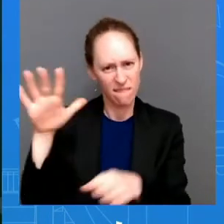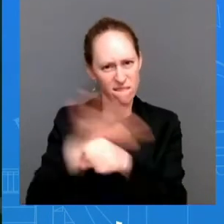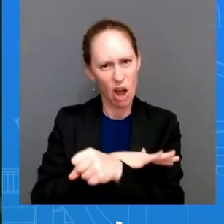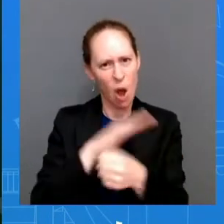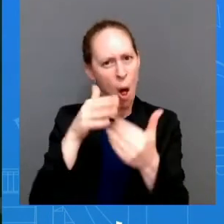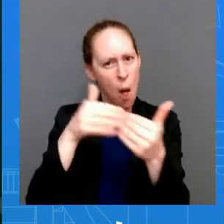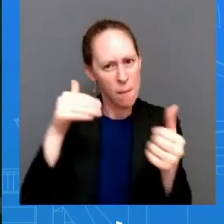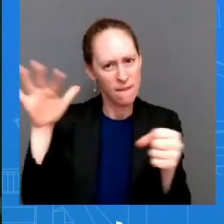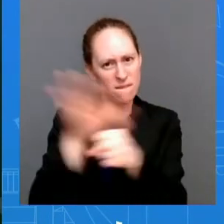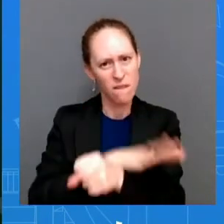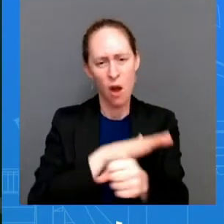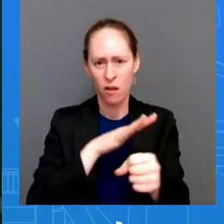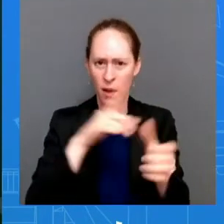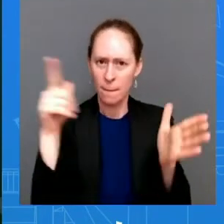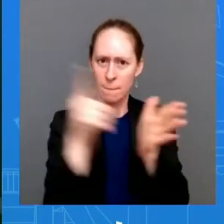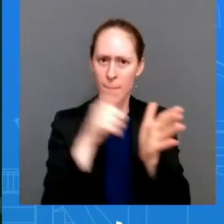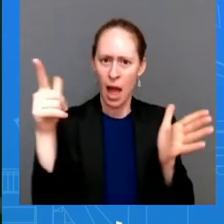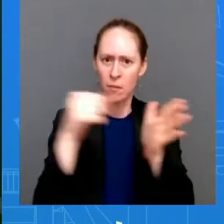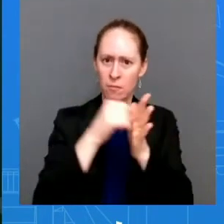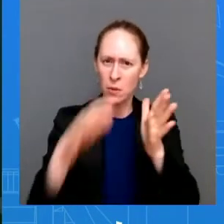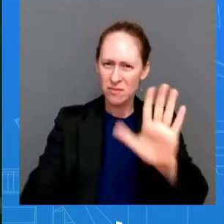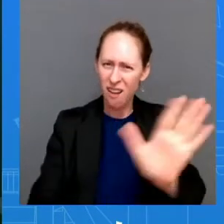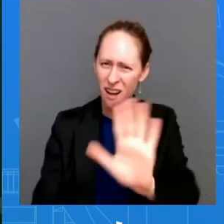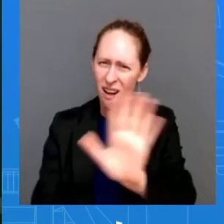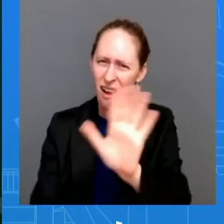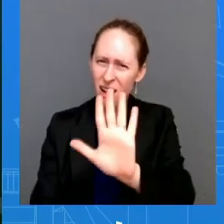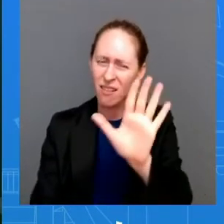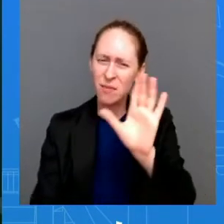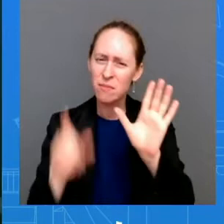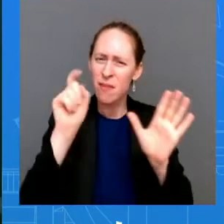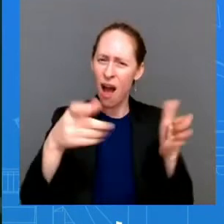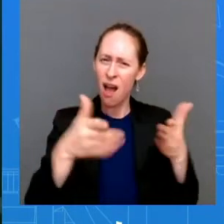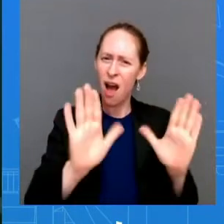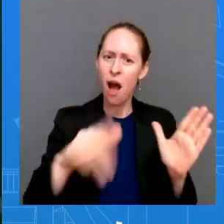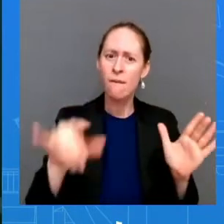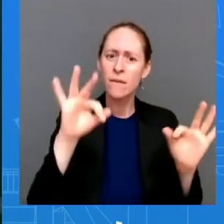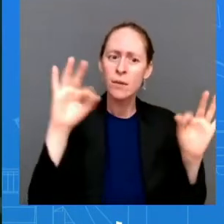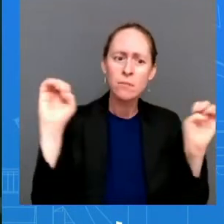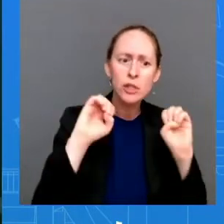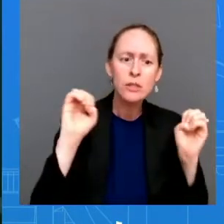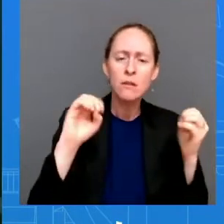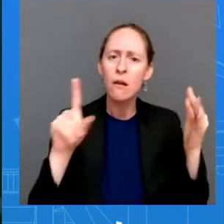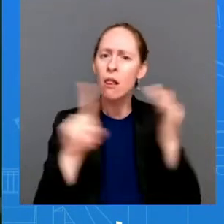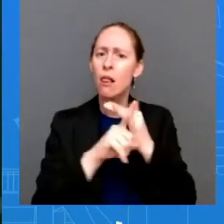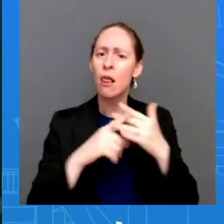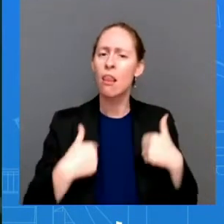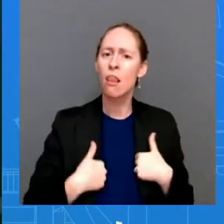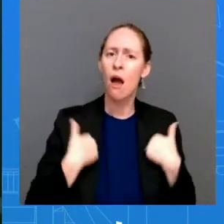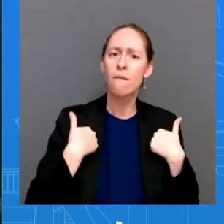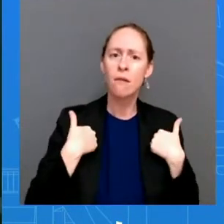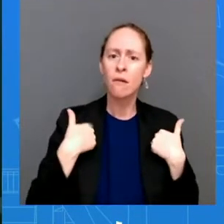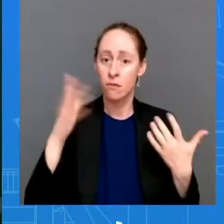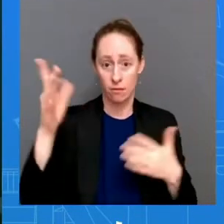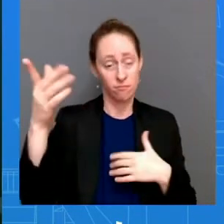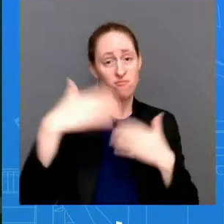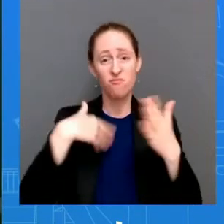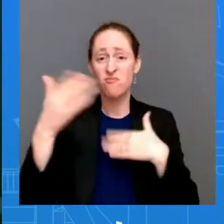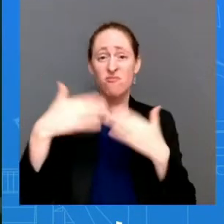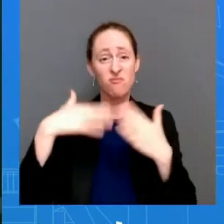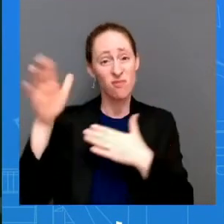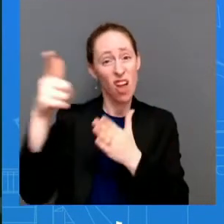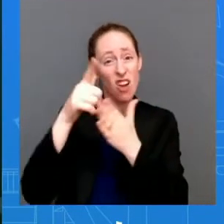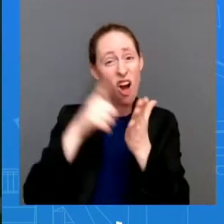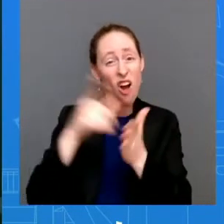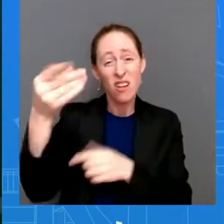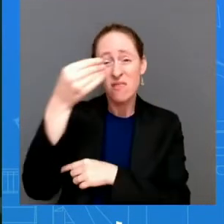Idaho's law women with medical conditions like ectopic pregnancies or hemorrhages can be denied the